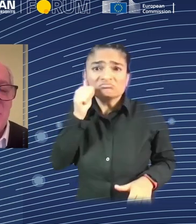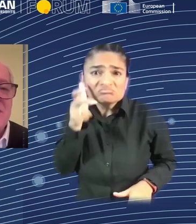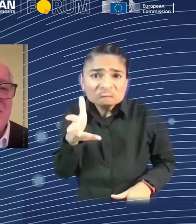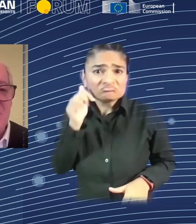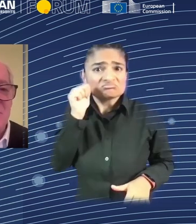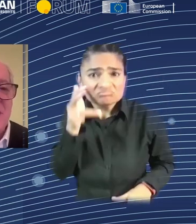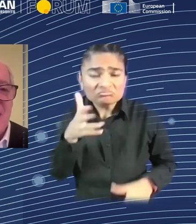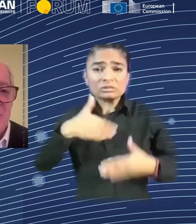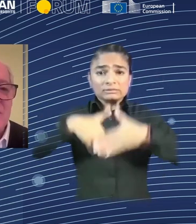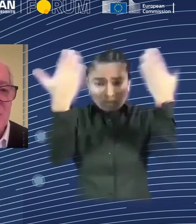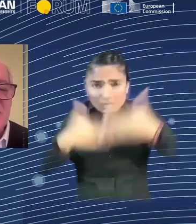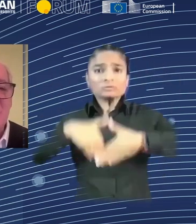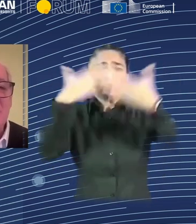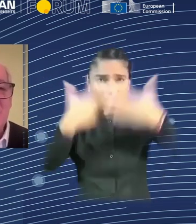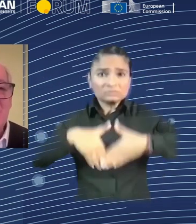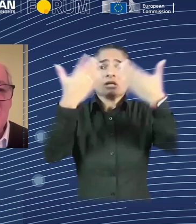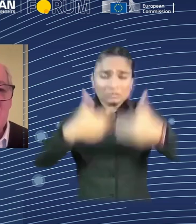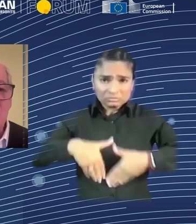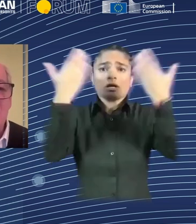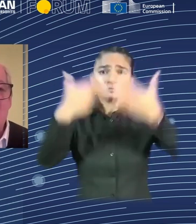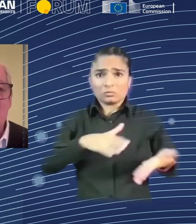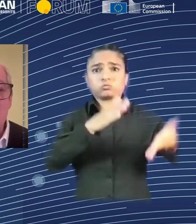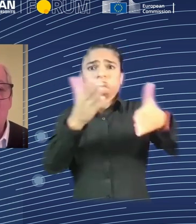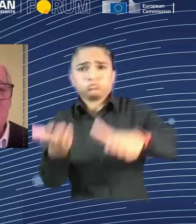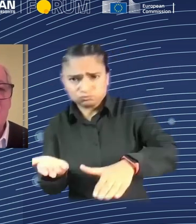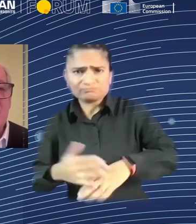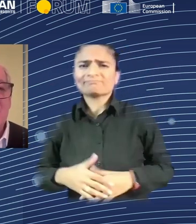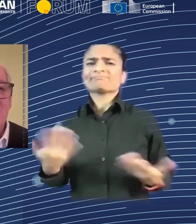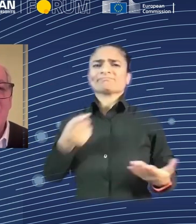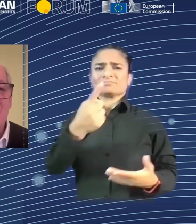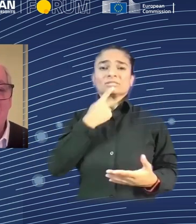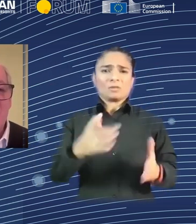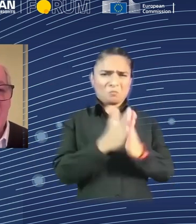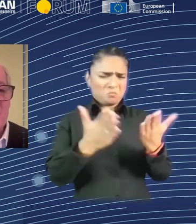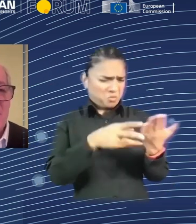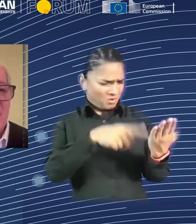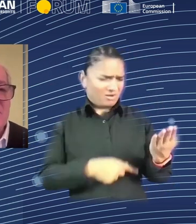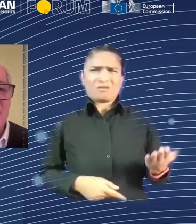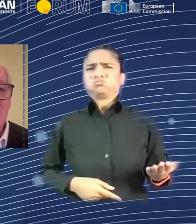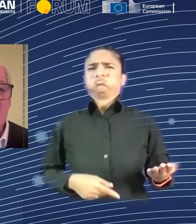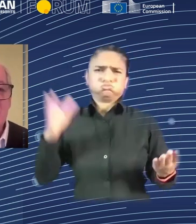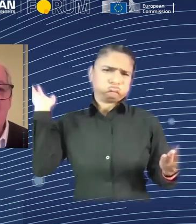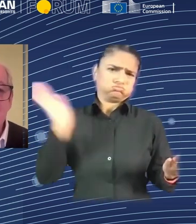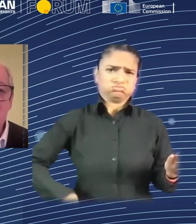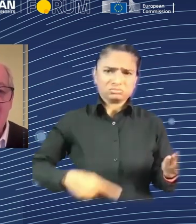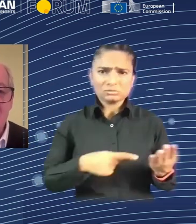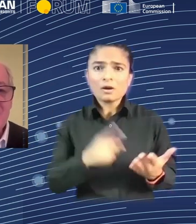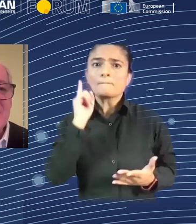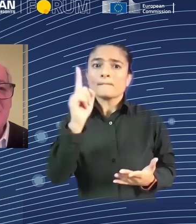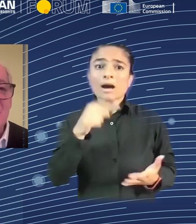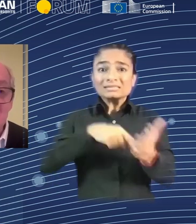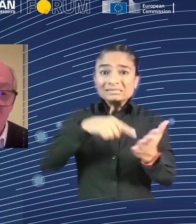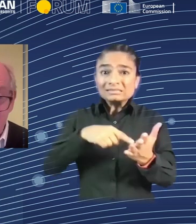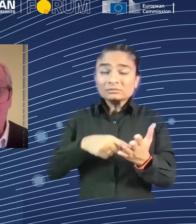actually what did happen. We have been using most people as robots for the last 10,000 years. And this is coming to an end,